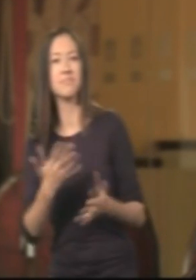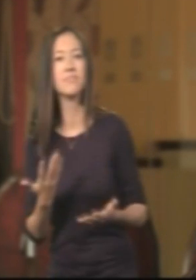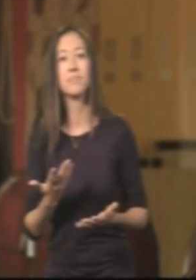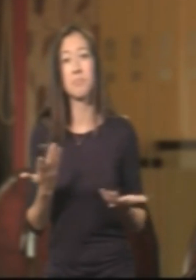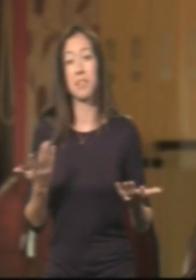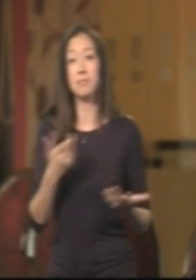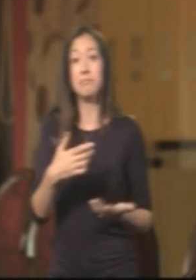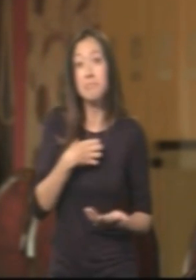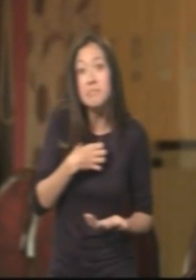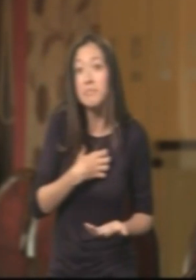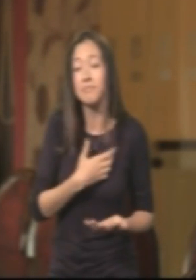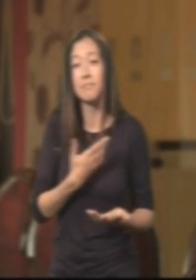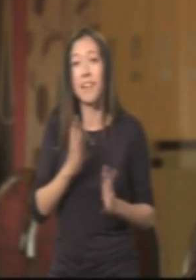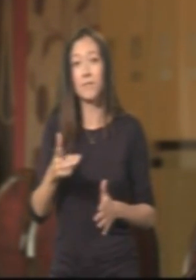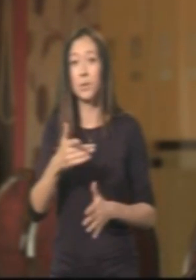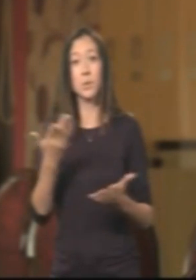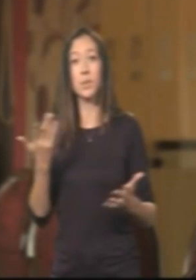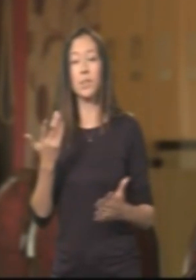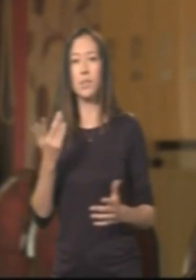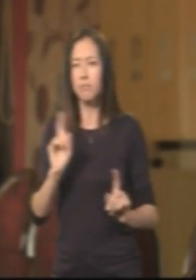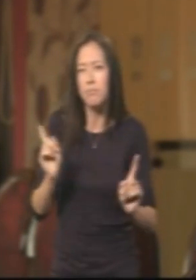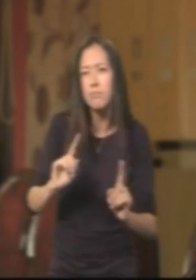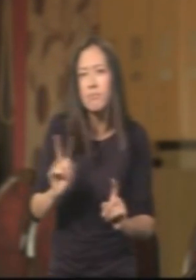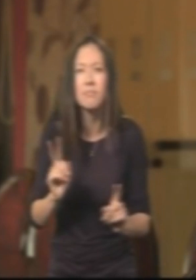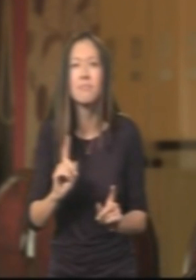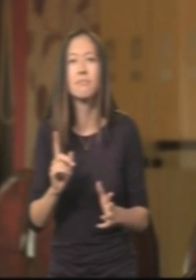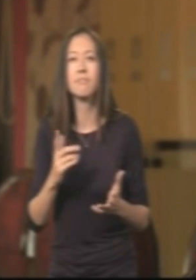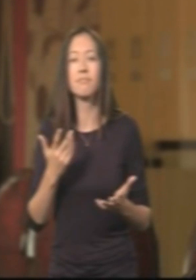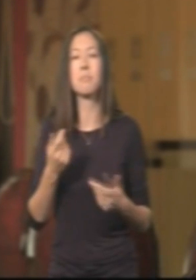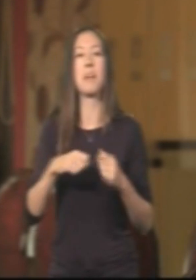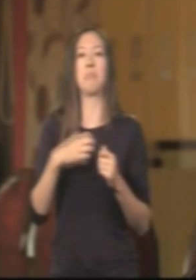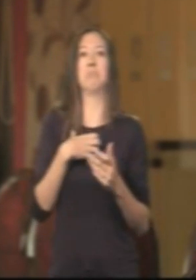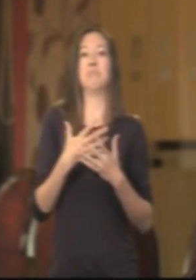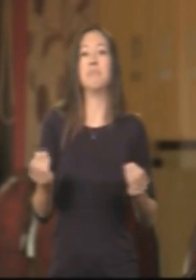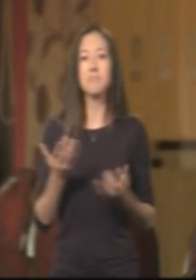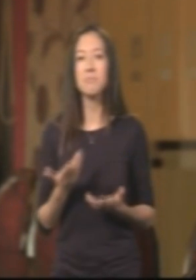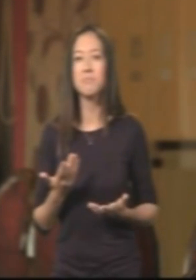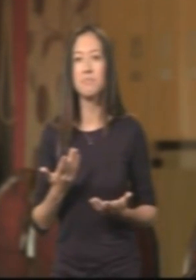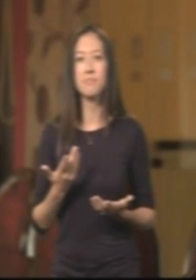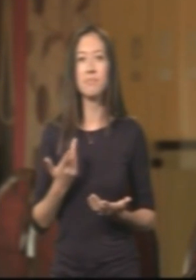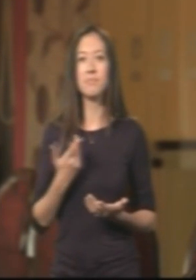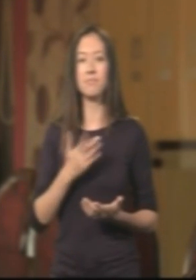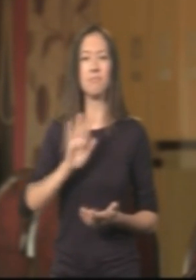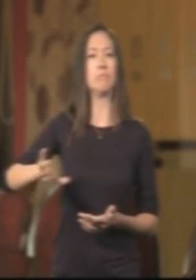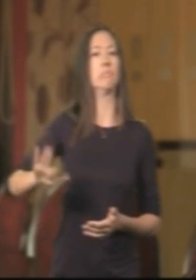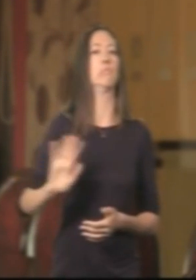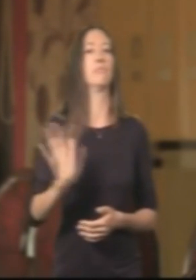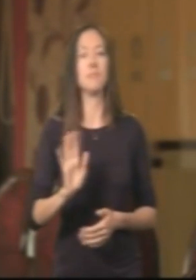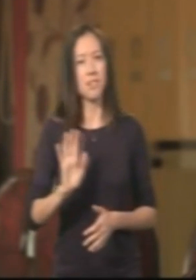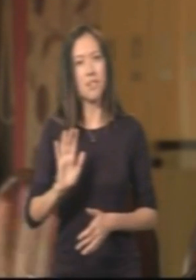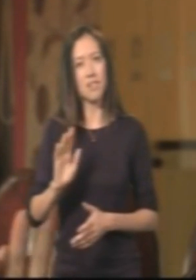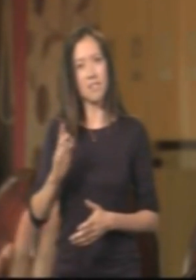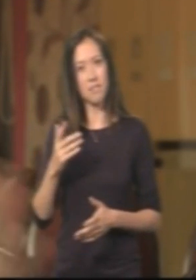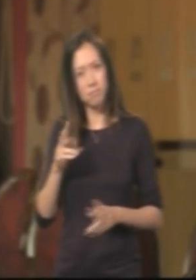state as well because fear is unknown. But the only way to conquer your fears is to dive in and find out about it rather than,